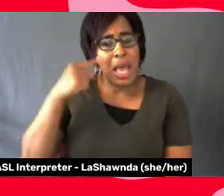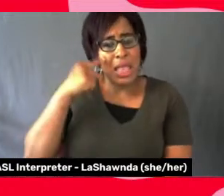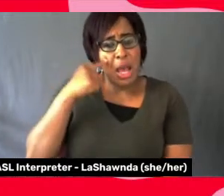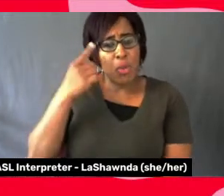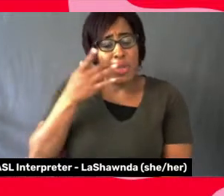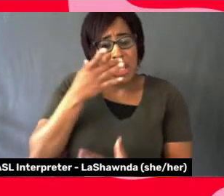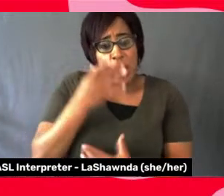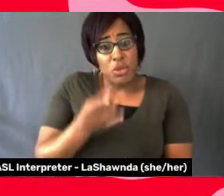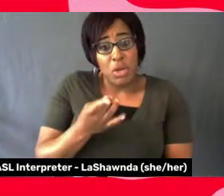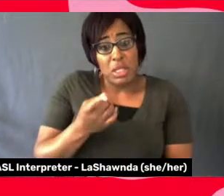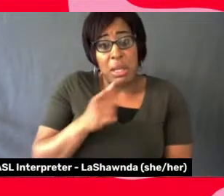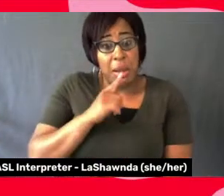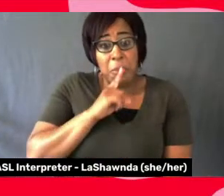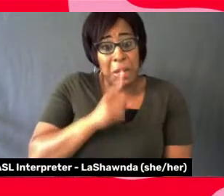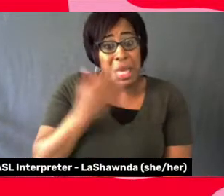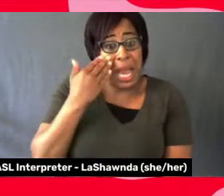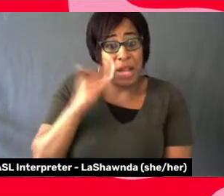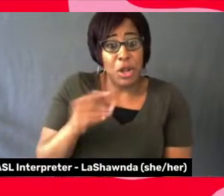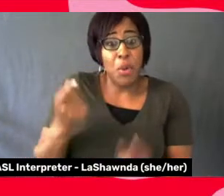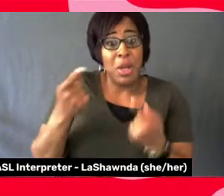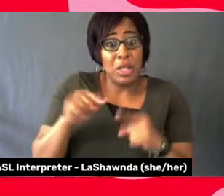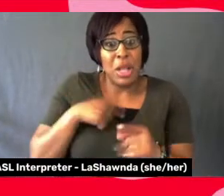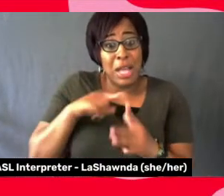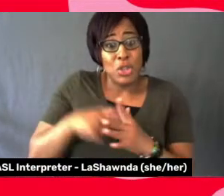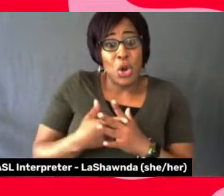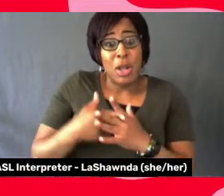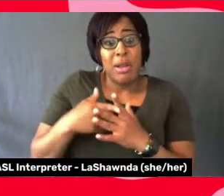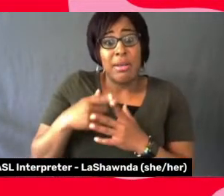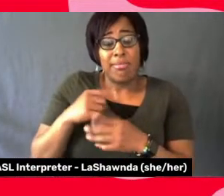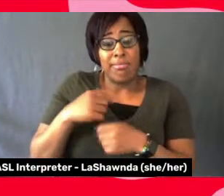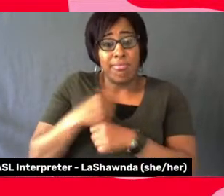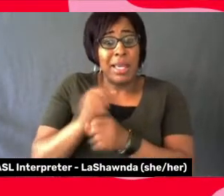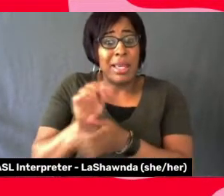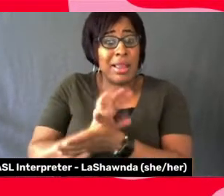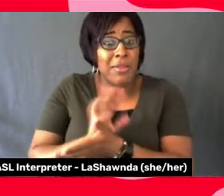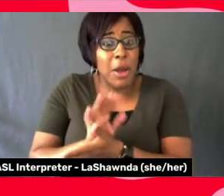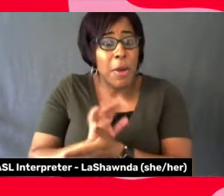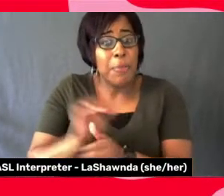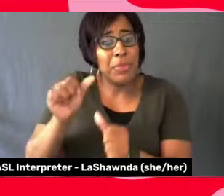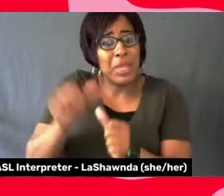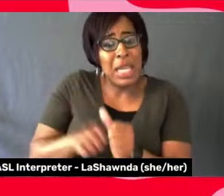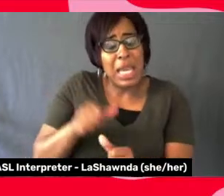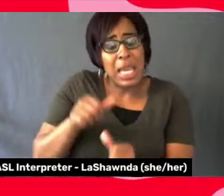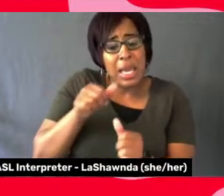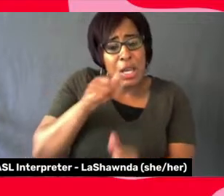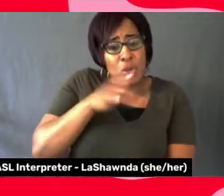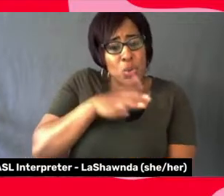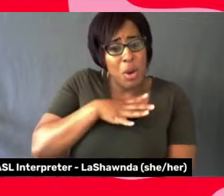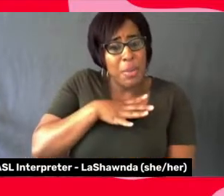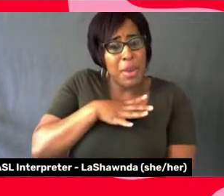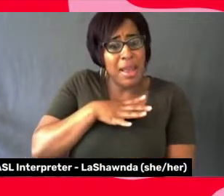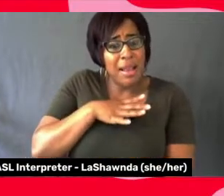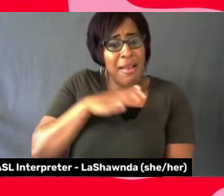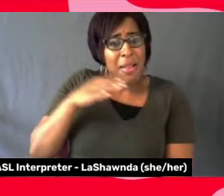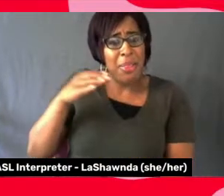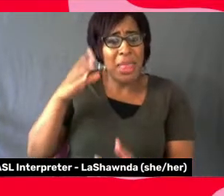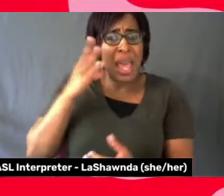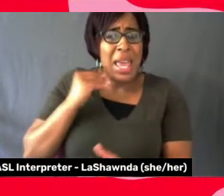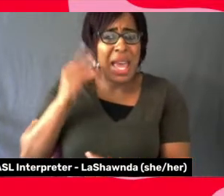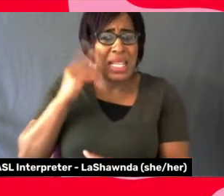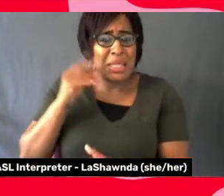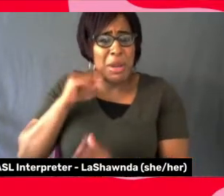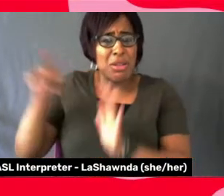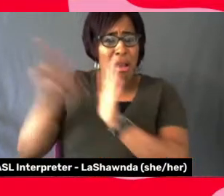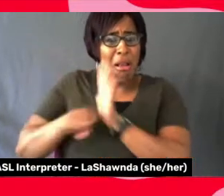until I started making this film, but that there was backlash. Each of these women had backlash from, from their own community. So Lena